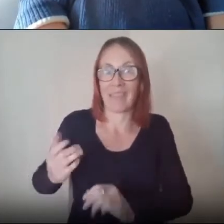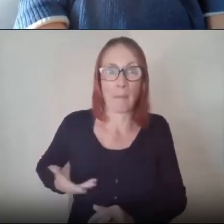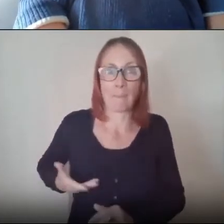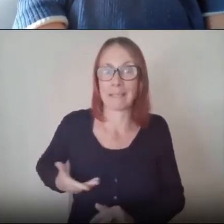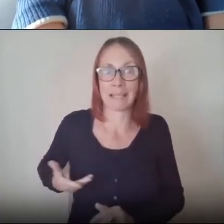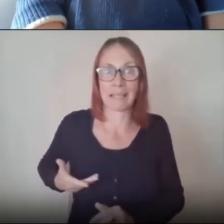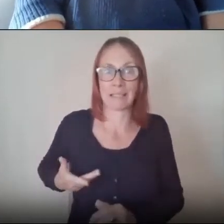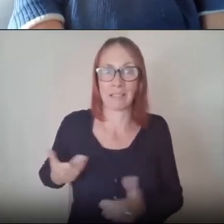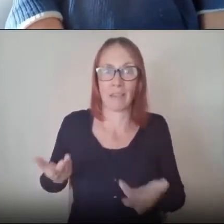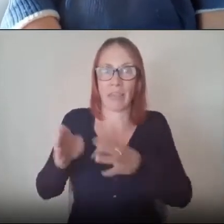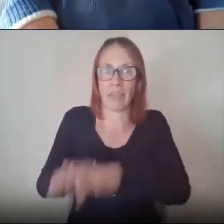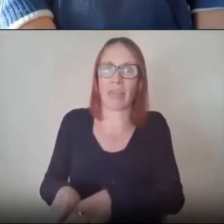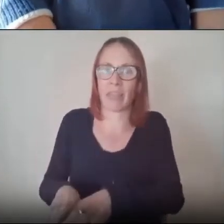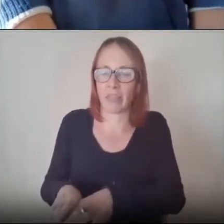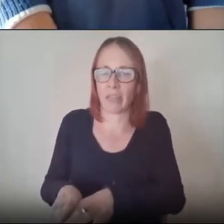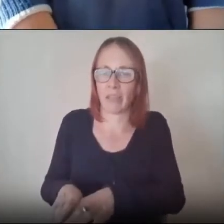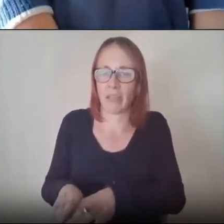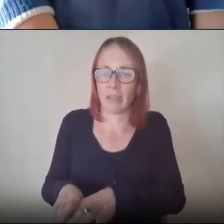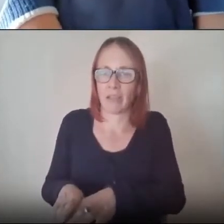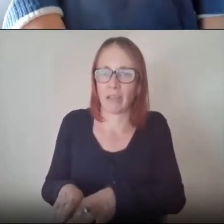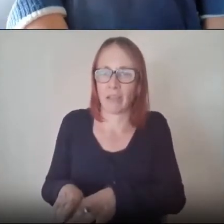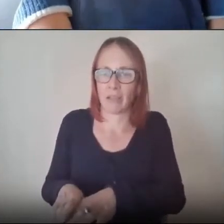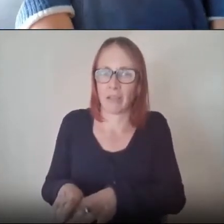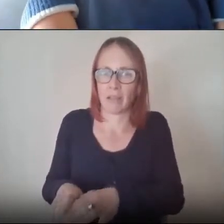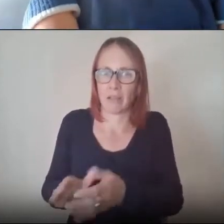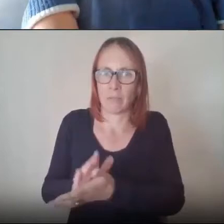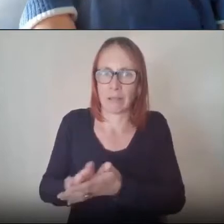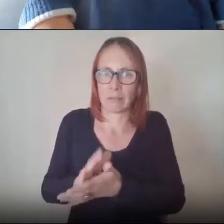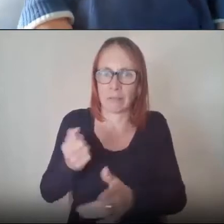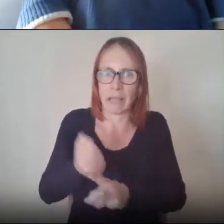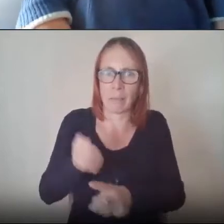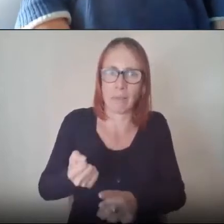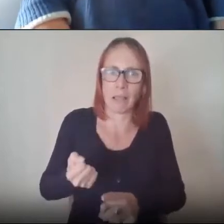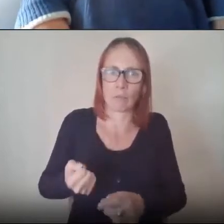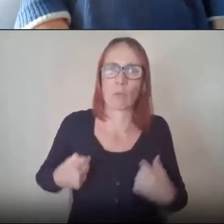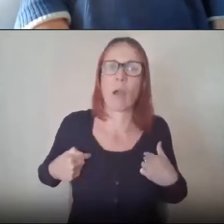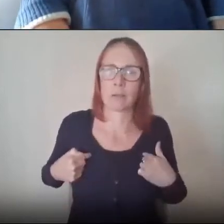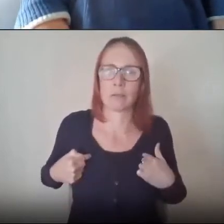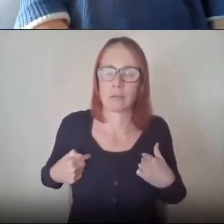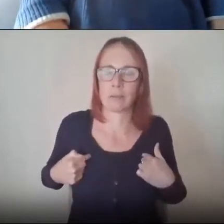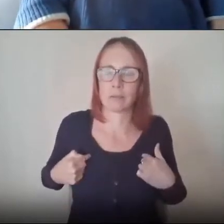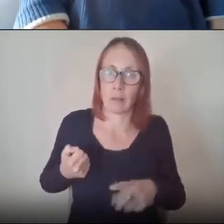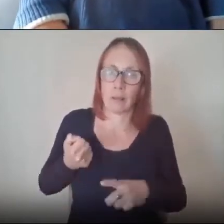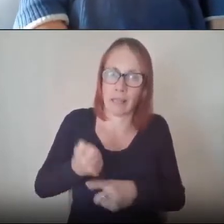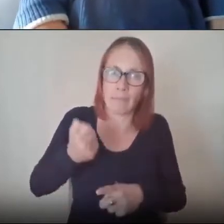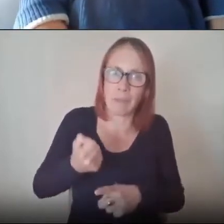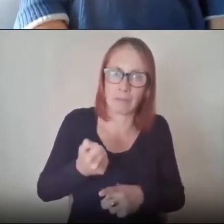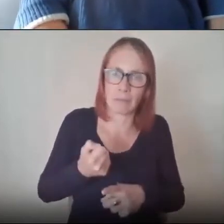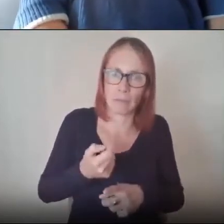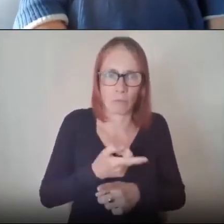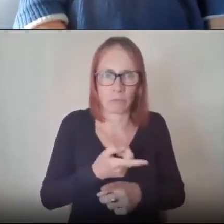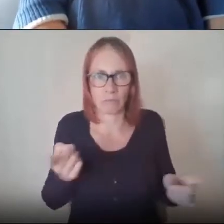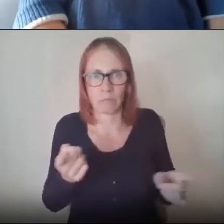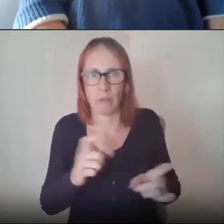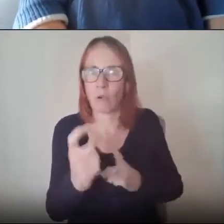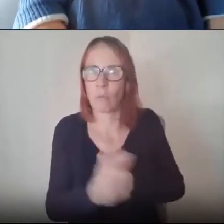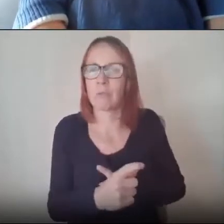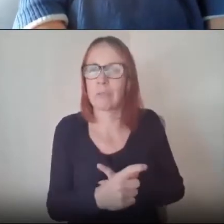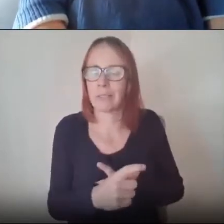businesses didn't survive that would have an impact on us and more importantly would have an impact on this community